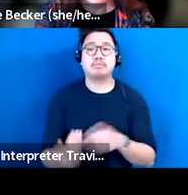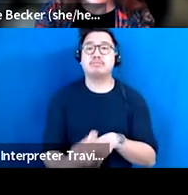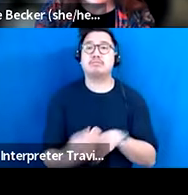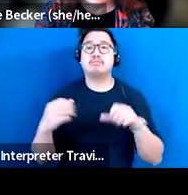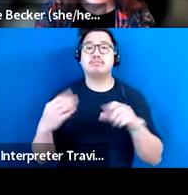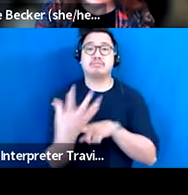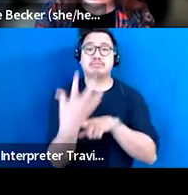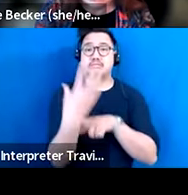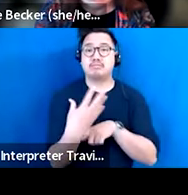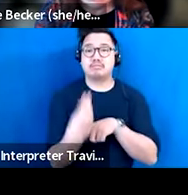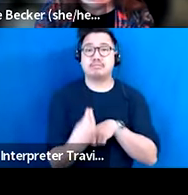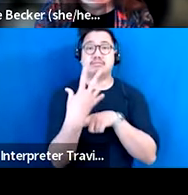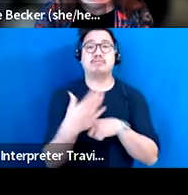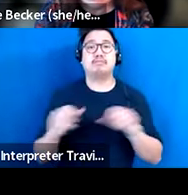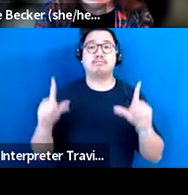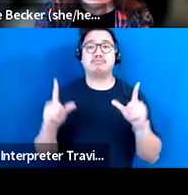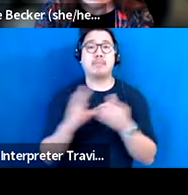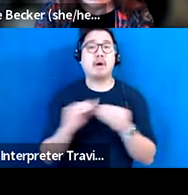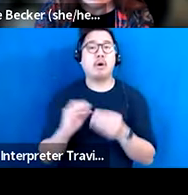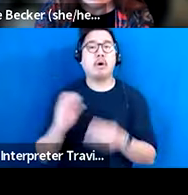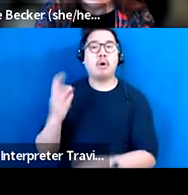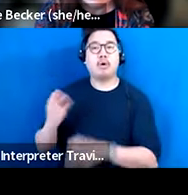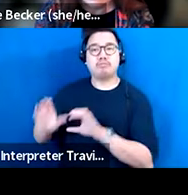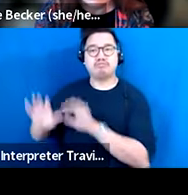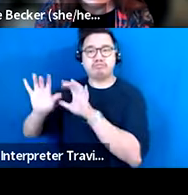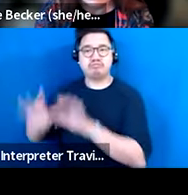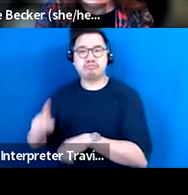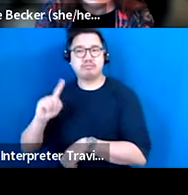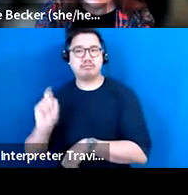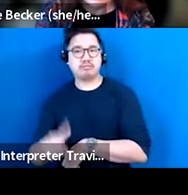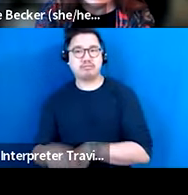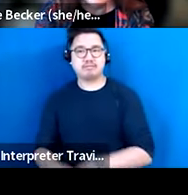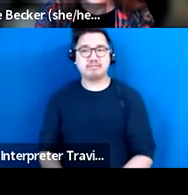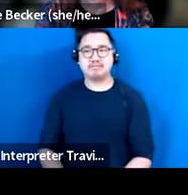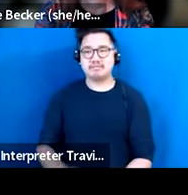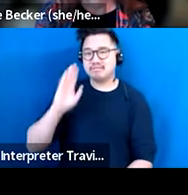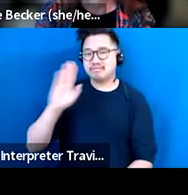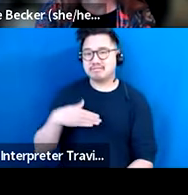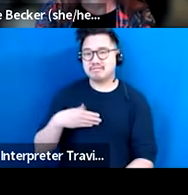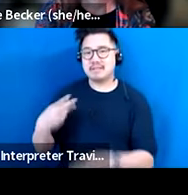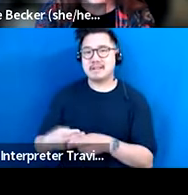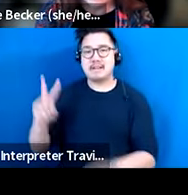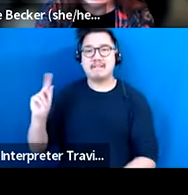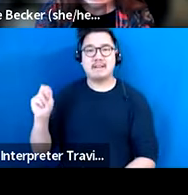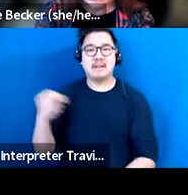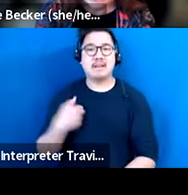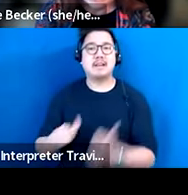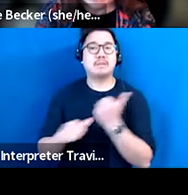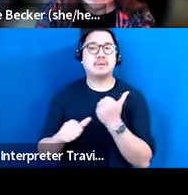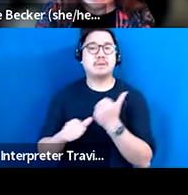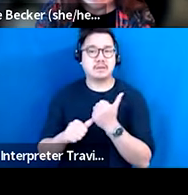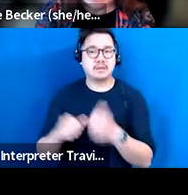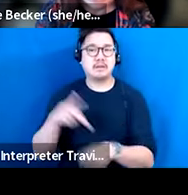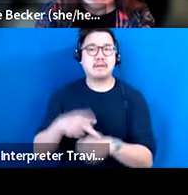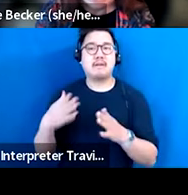in the chat. Thanks, Vivian. Thanks so much, Sarah. Good morning, everyone. My name is Vivian Savath. I'm an Associate Principal at Burke